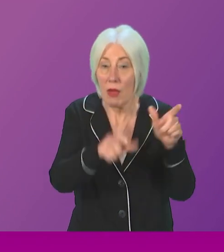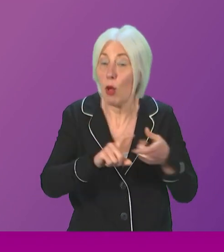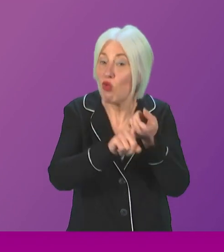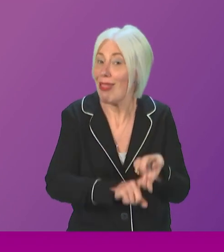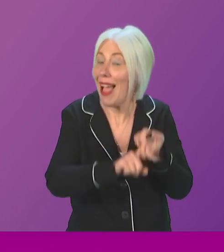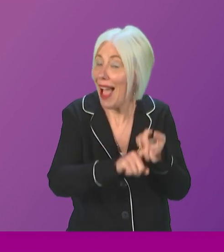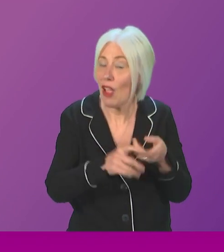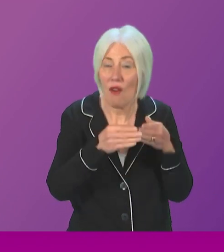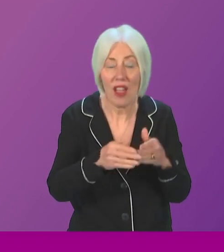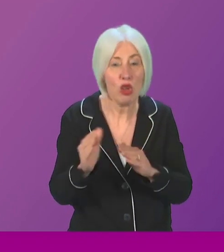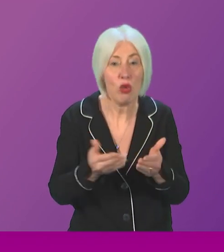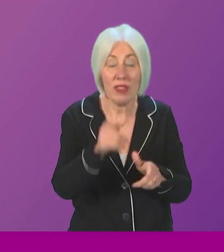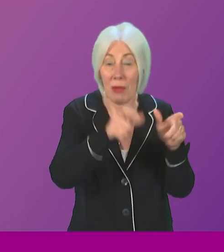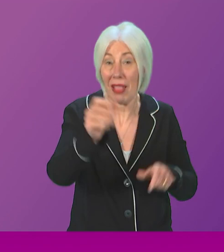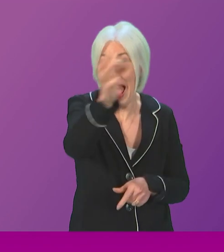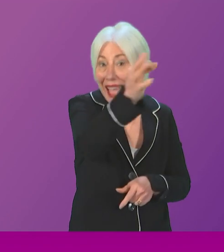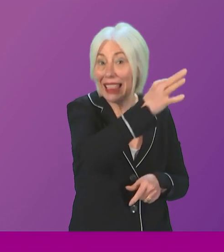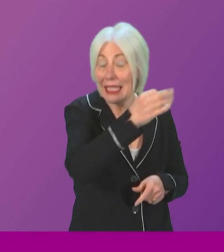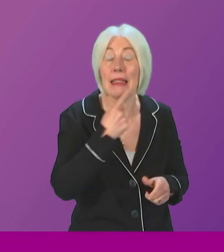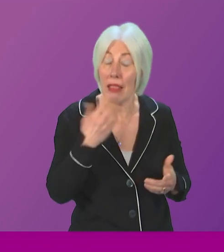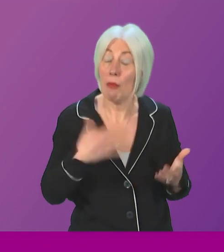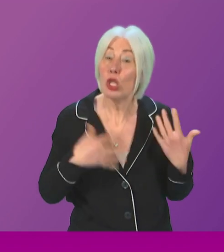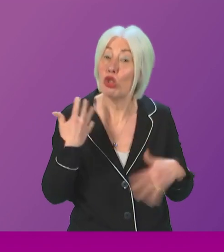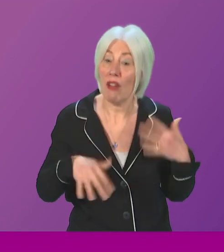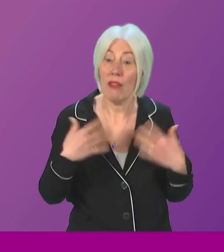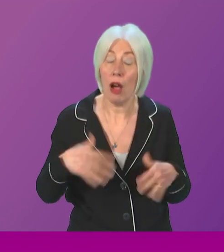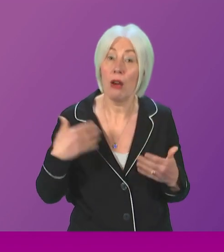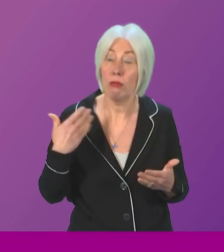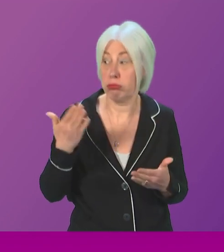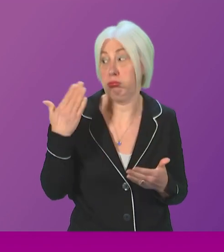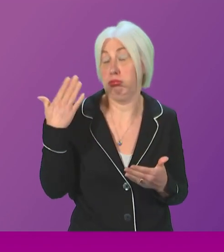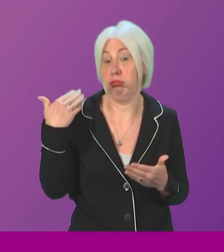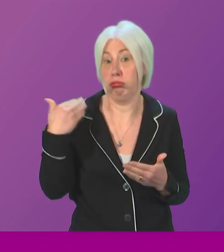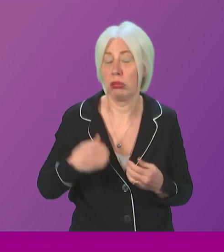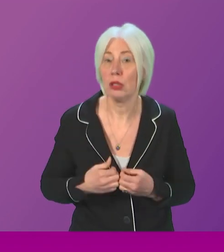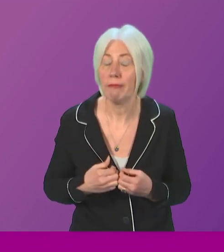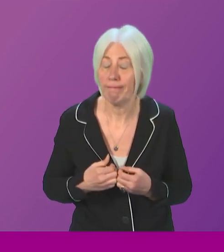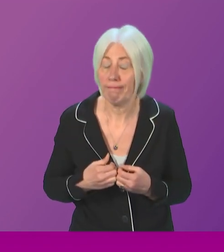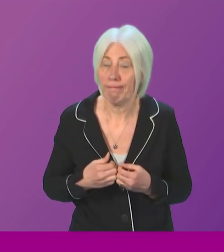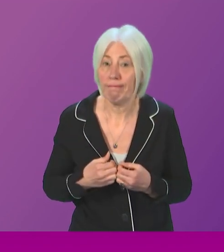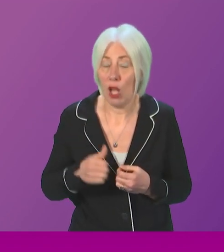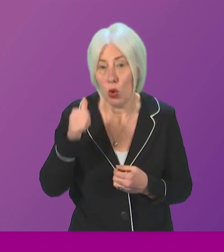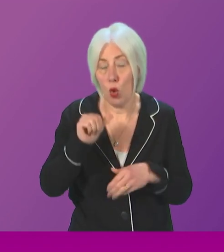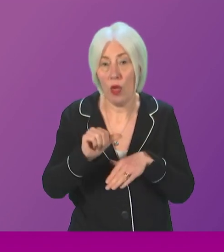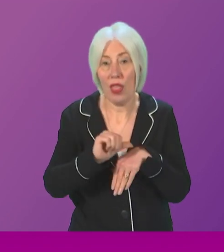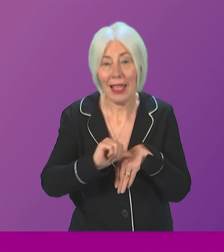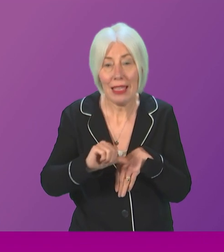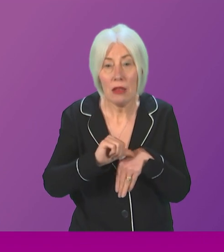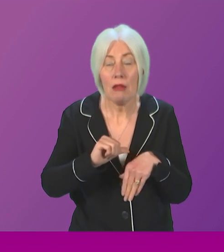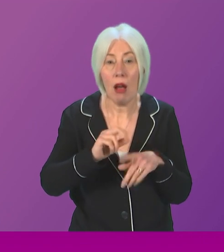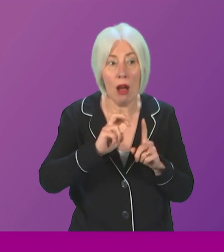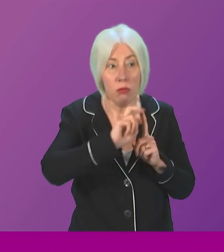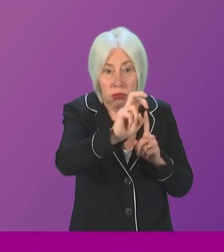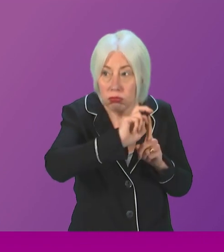services, our island communities, have suffered in the last few weeks, particularly given the Easter tourism